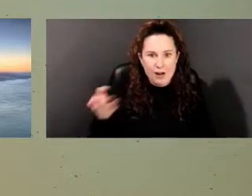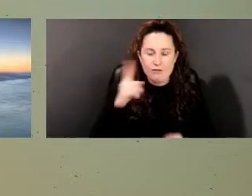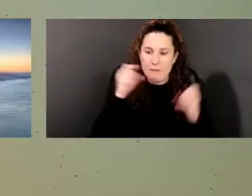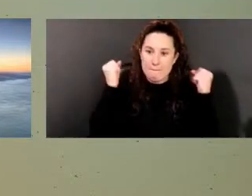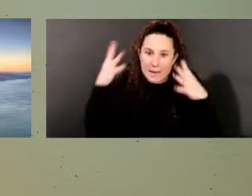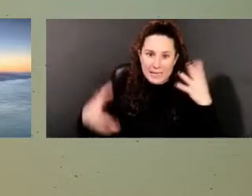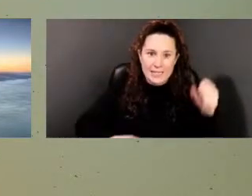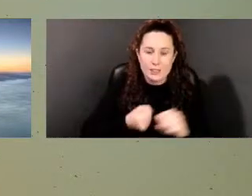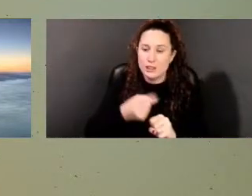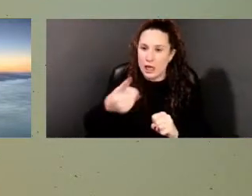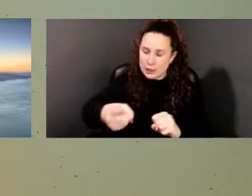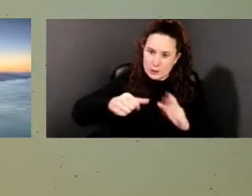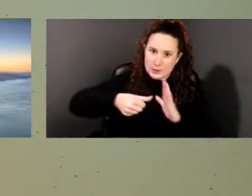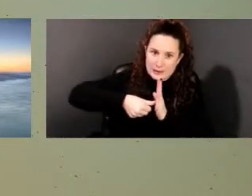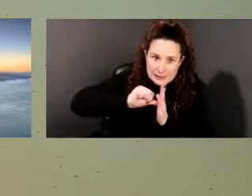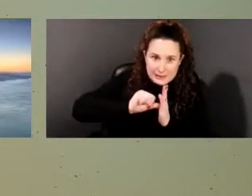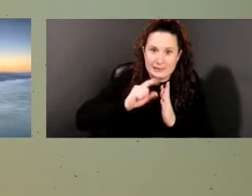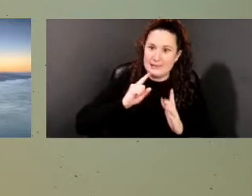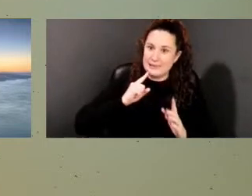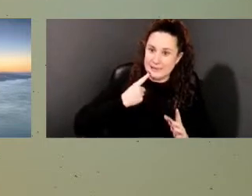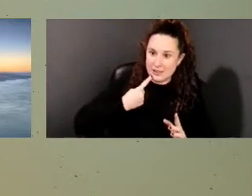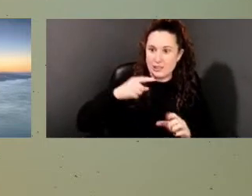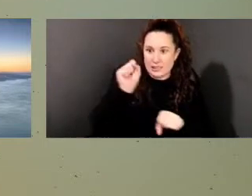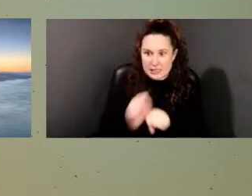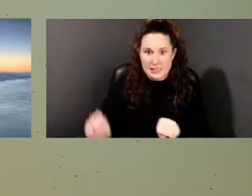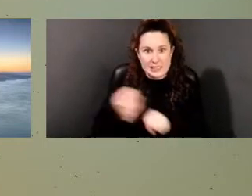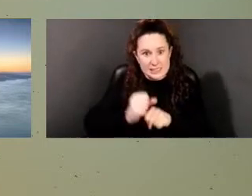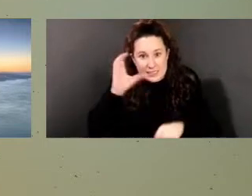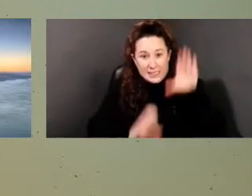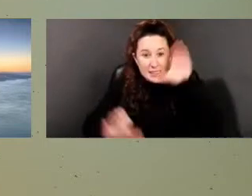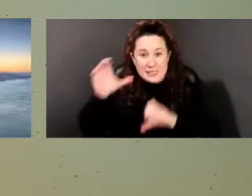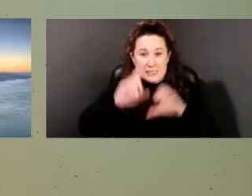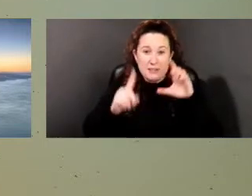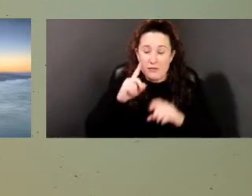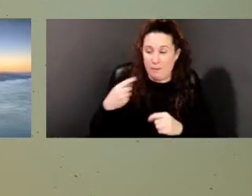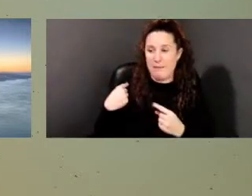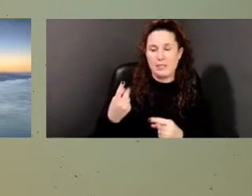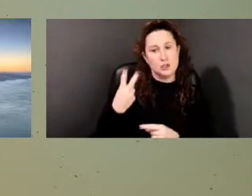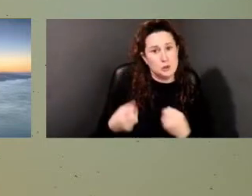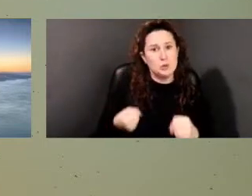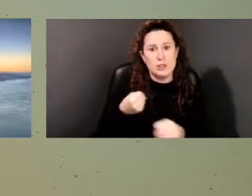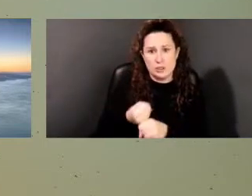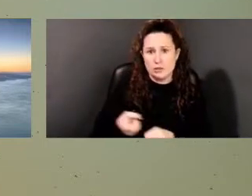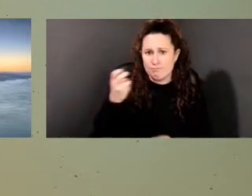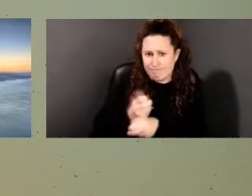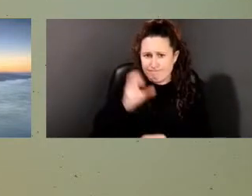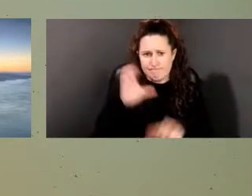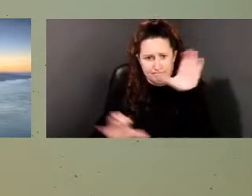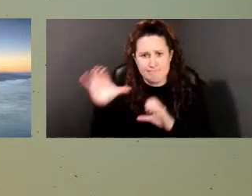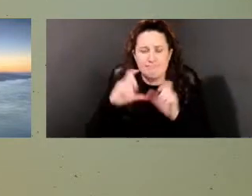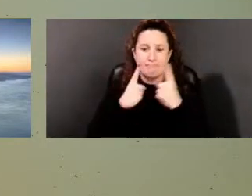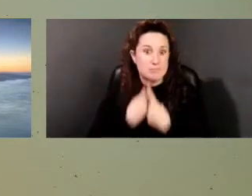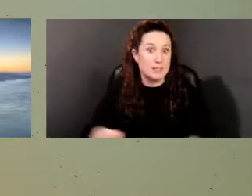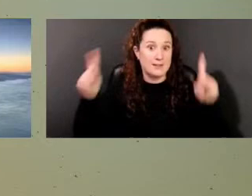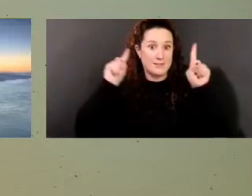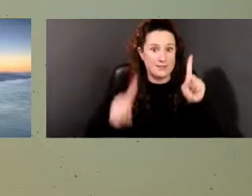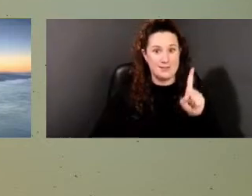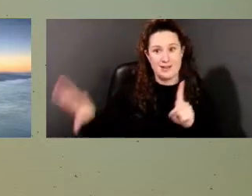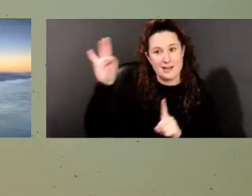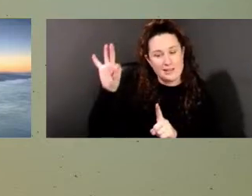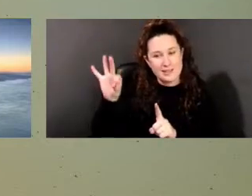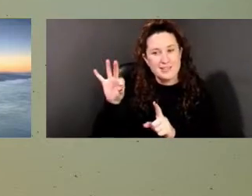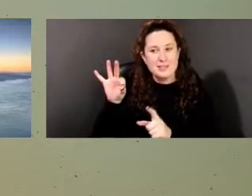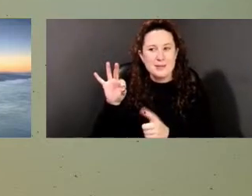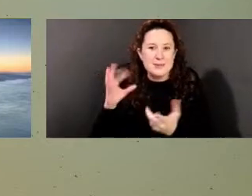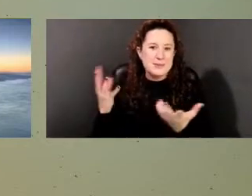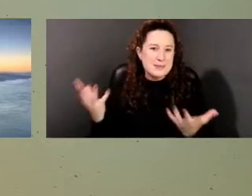last two years. What does it mean? And how should we think about it as